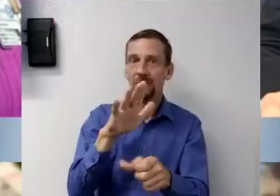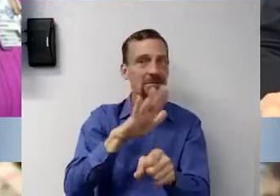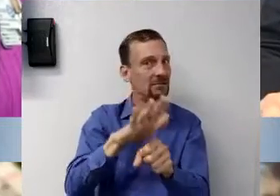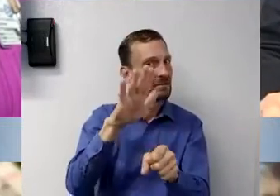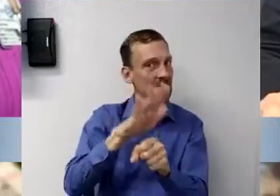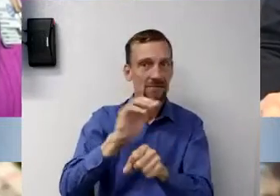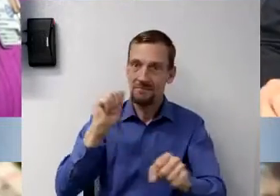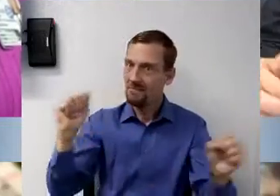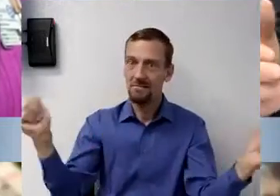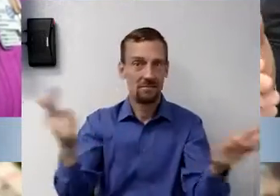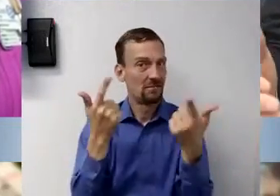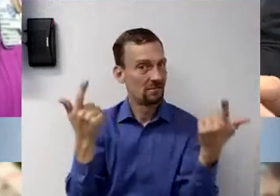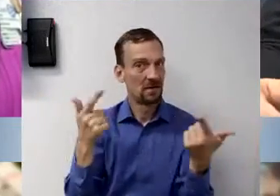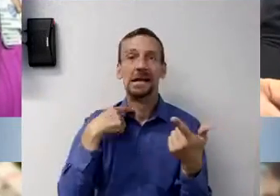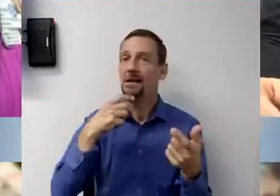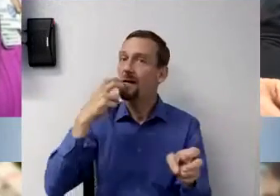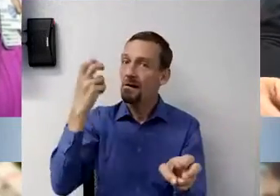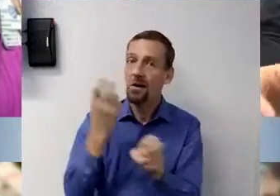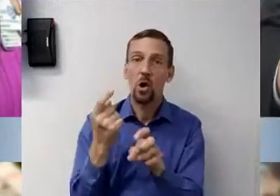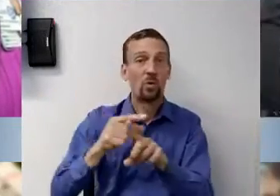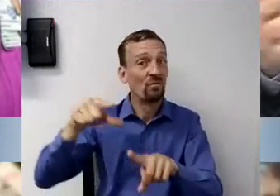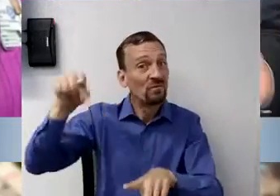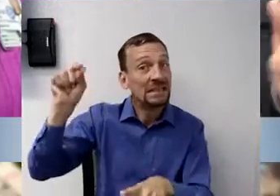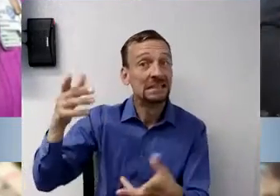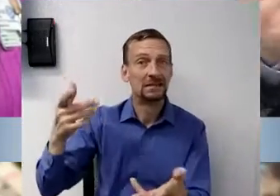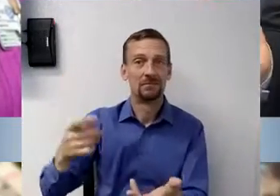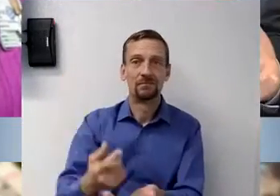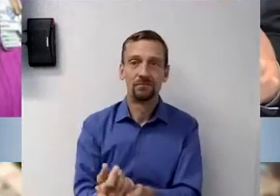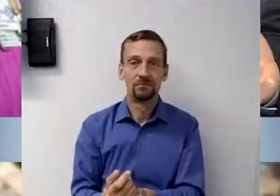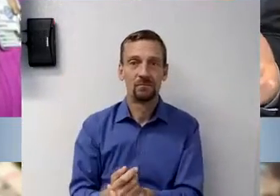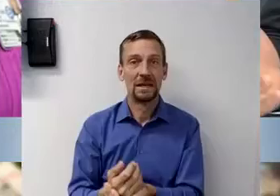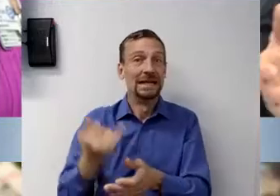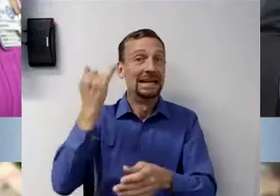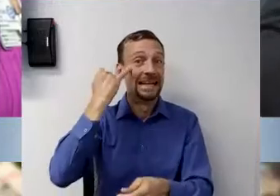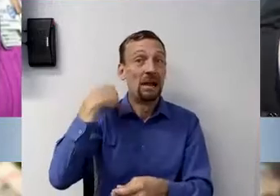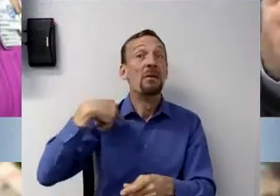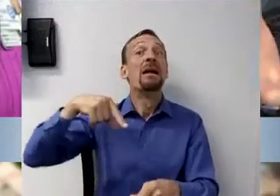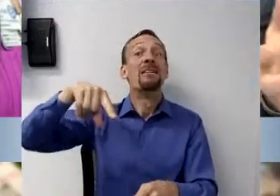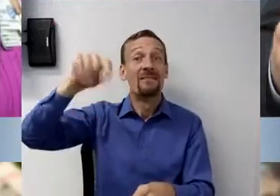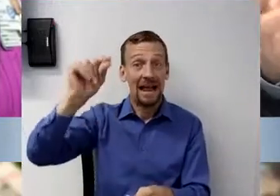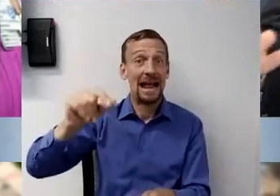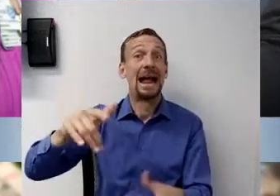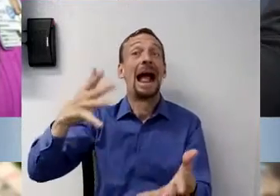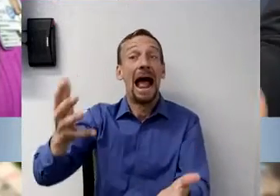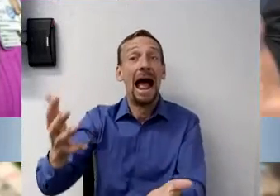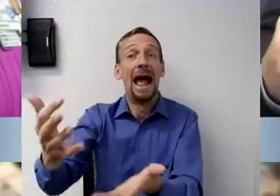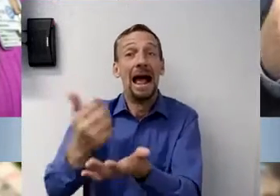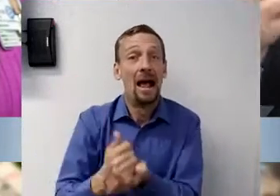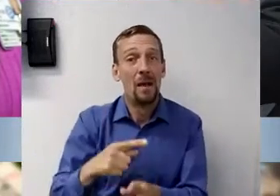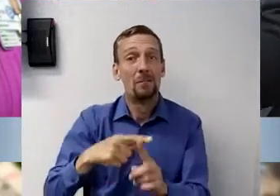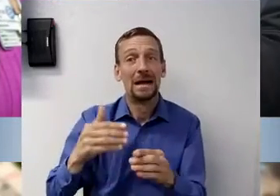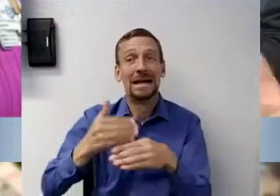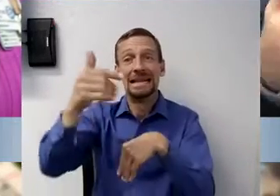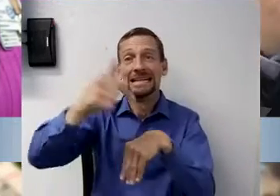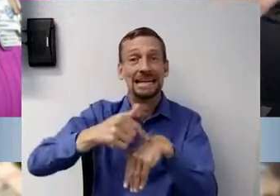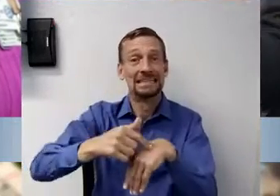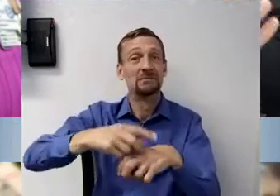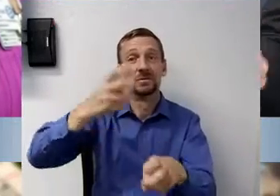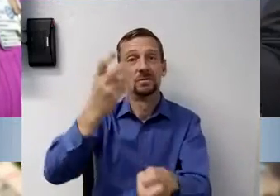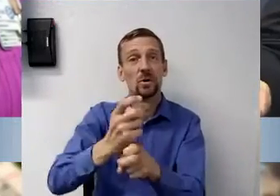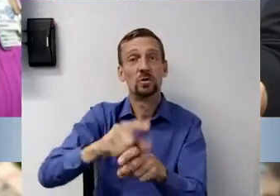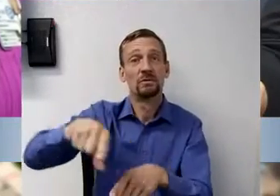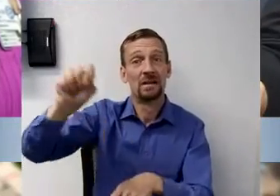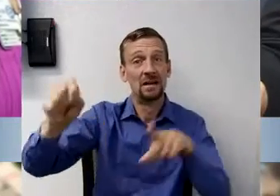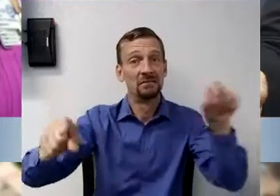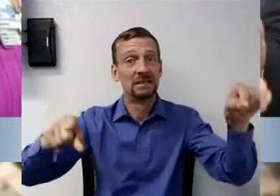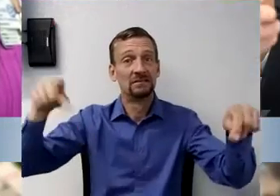very difficult to, uh, obtain, it's very erratic in terms, it's not a consistent, reliable flow of,